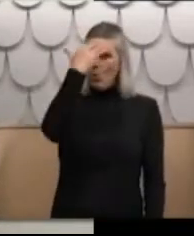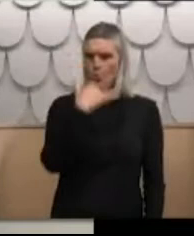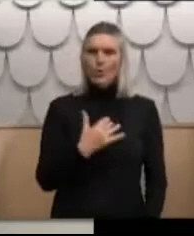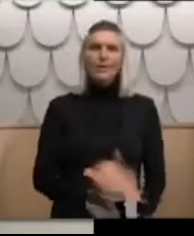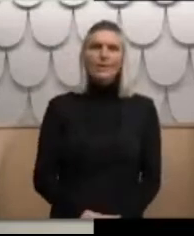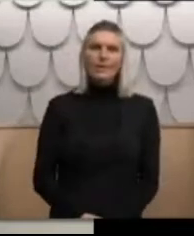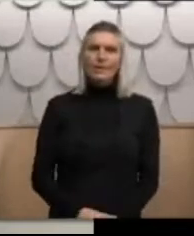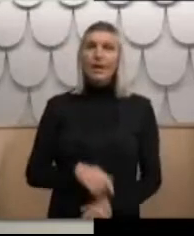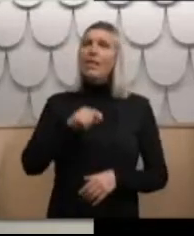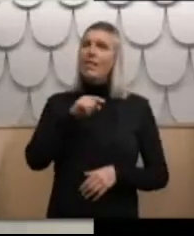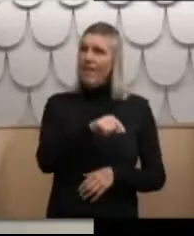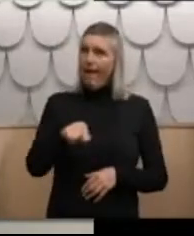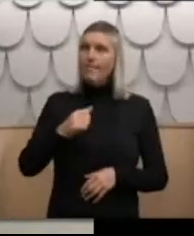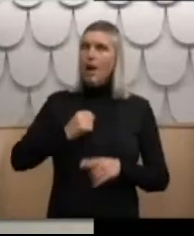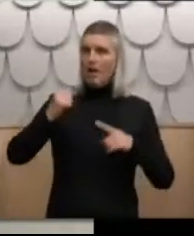They are my priority.